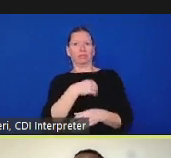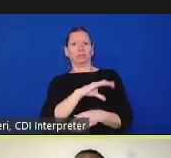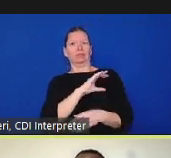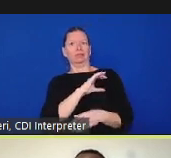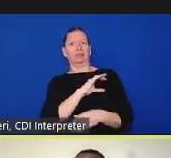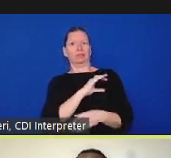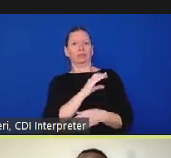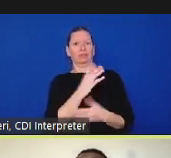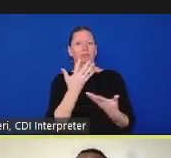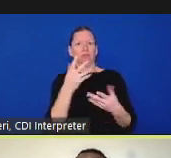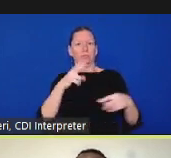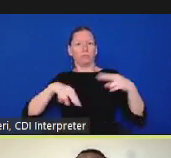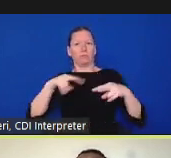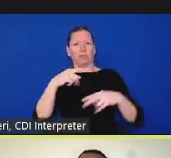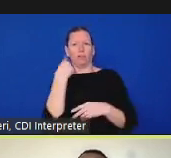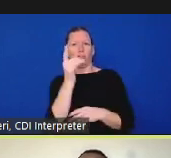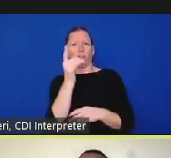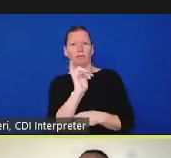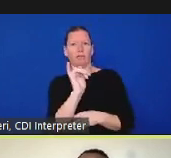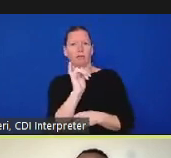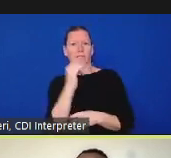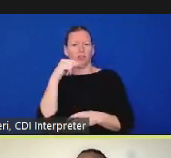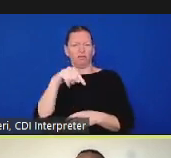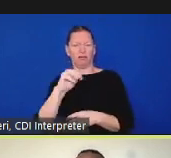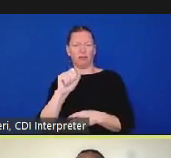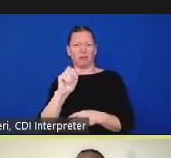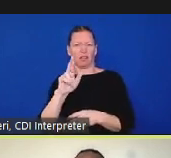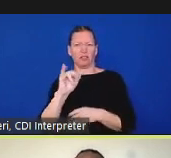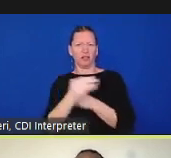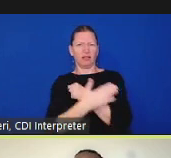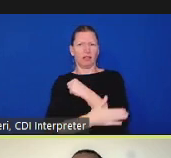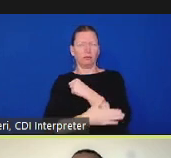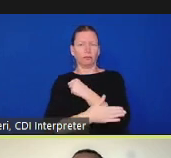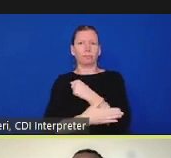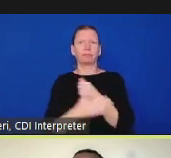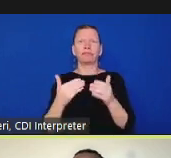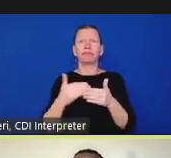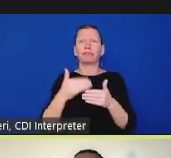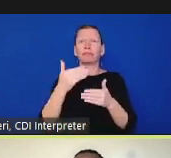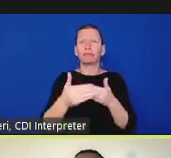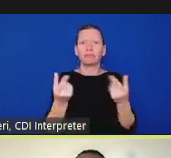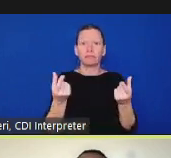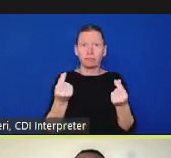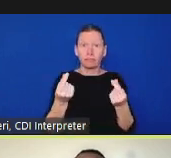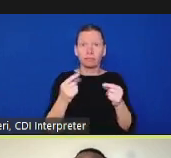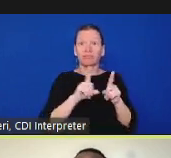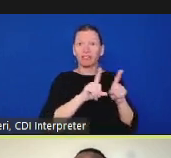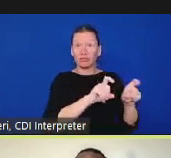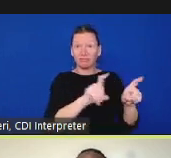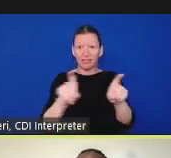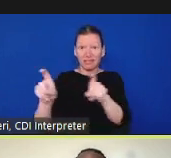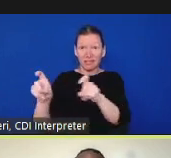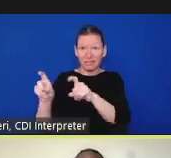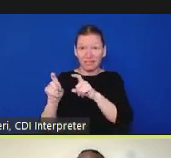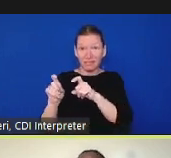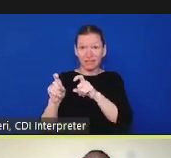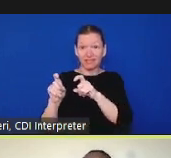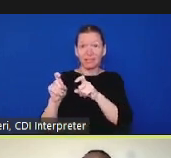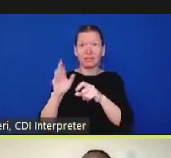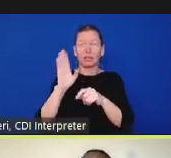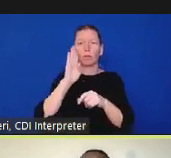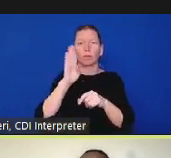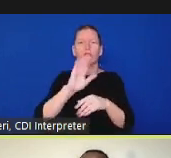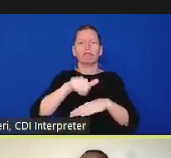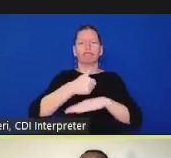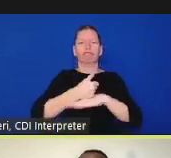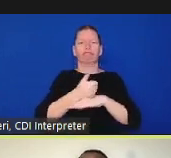so the the next step is going to be um after the surveys doing focus groups and again that's in development so part of what